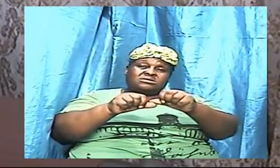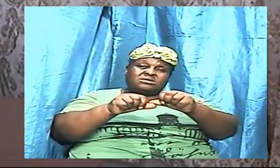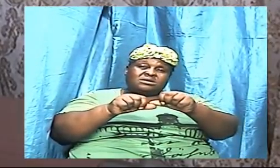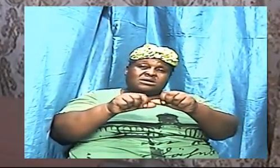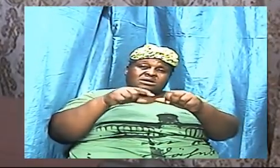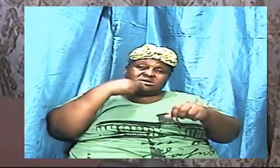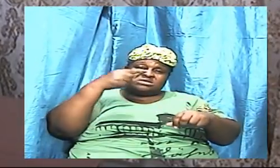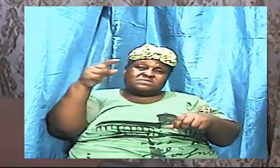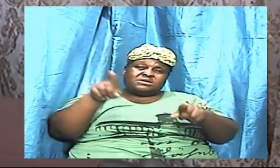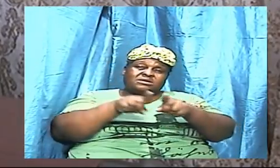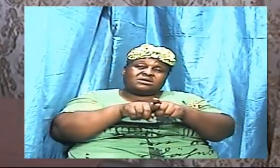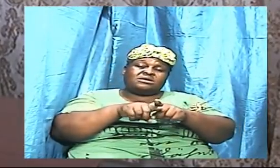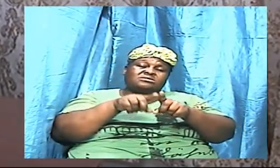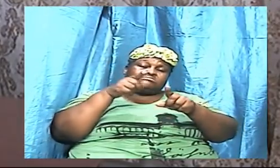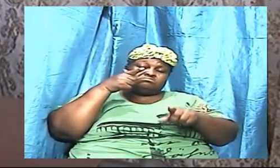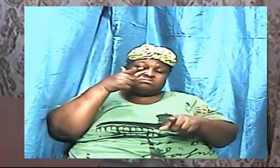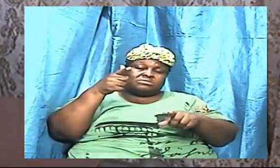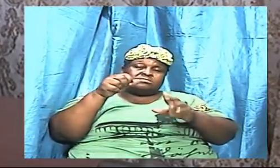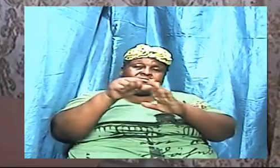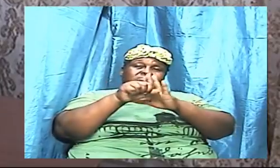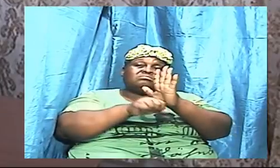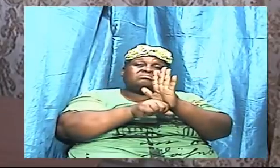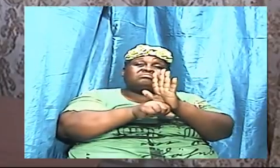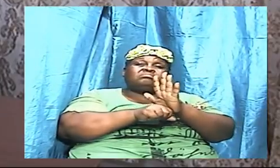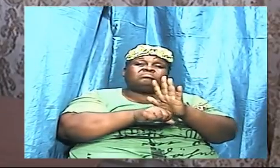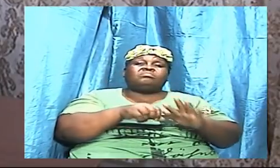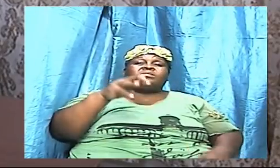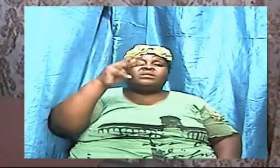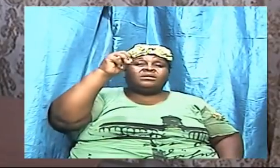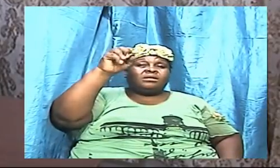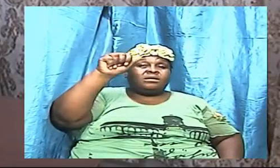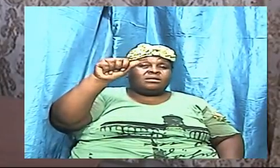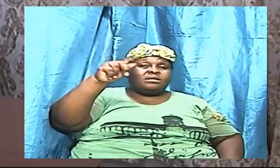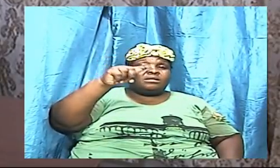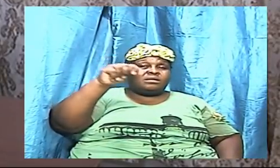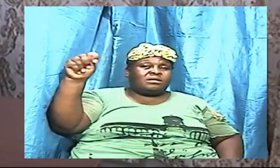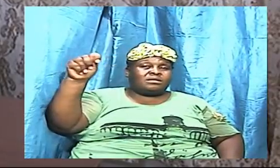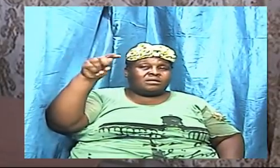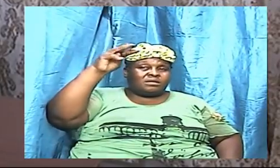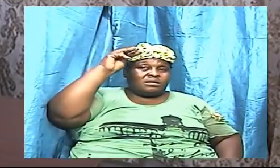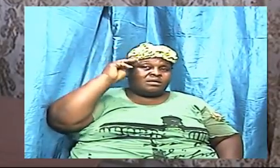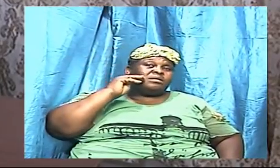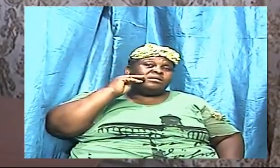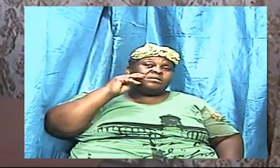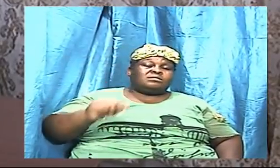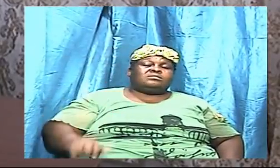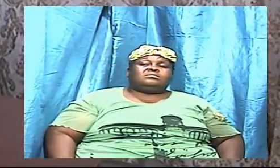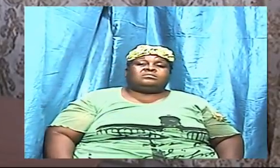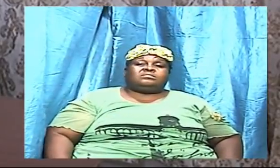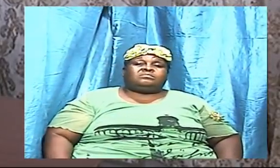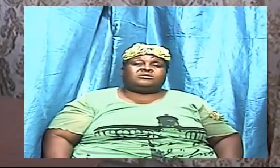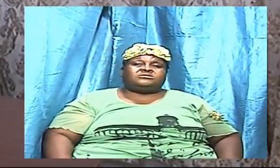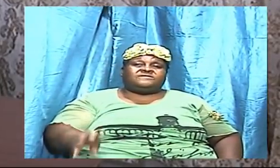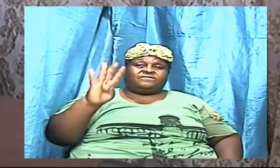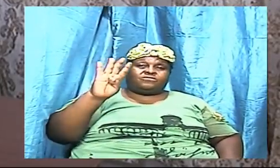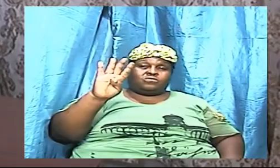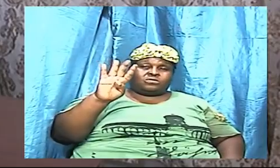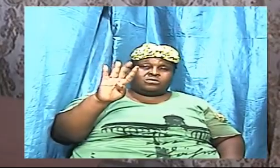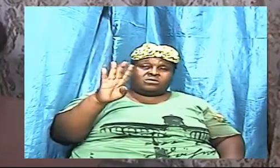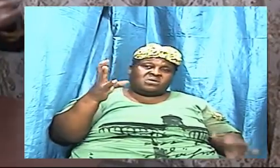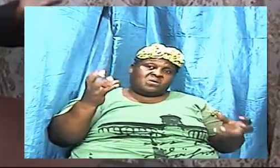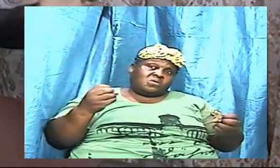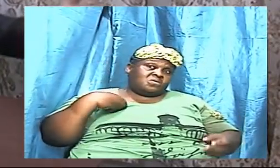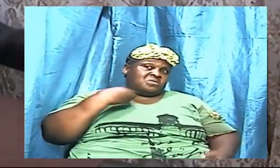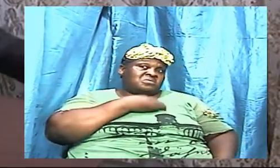but let us turn to saint matthew saint matthew chapter four because i want us to see this concept